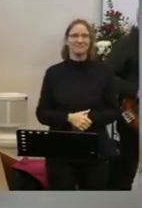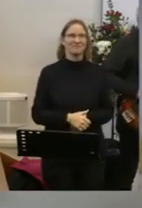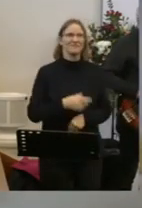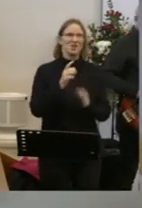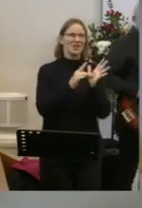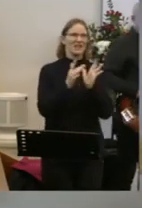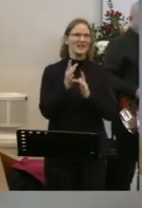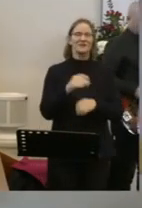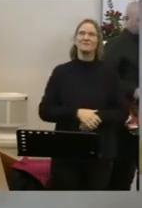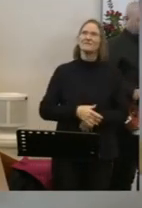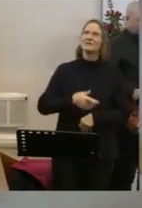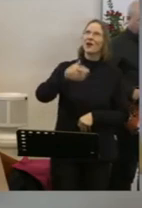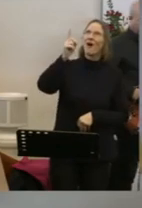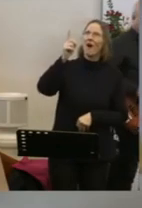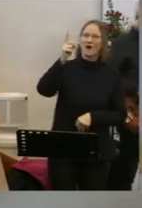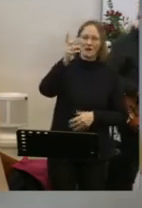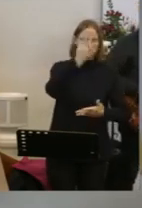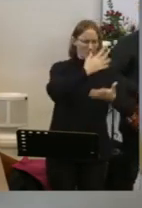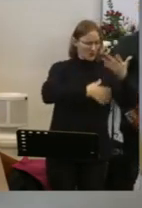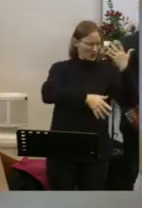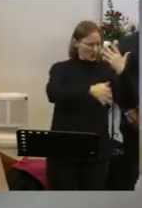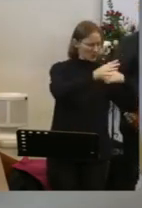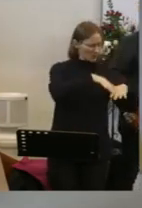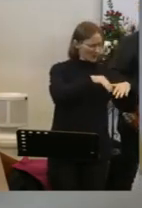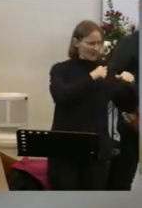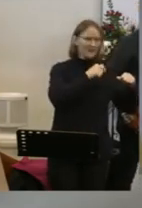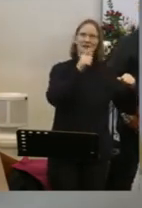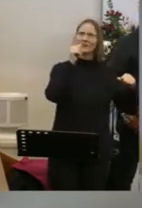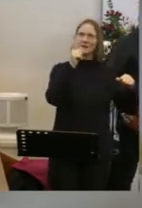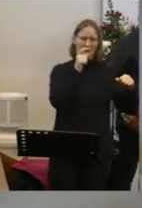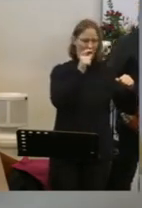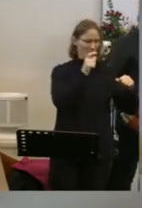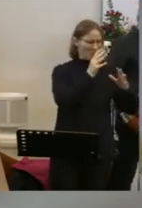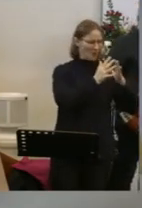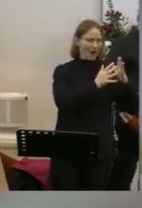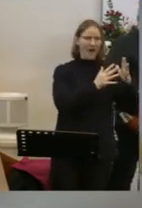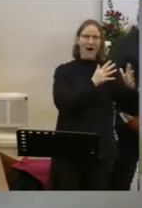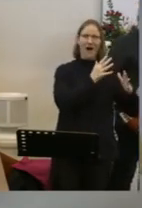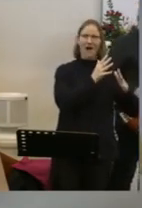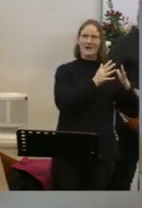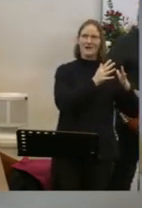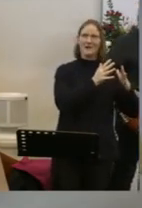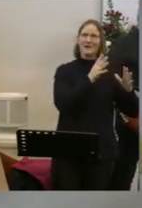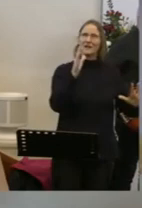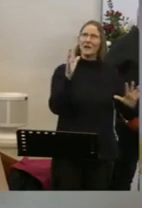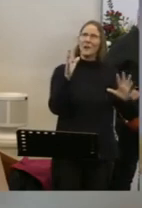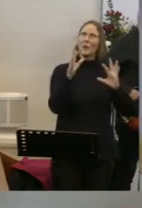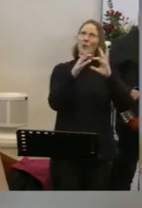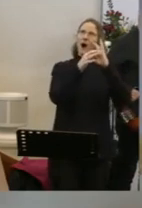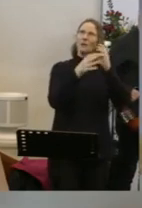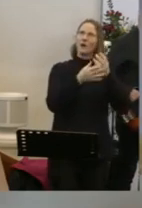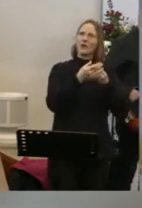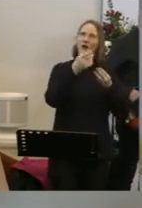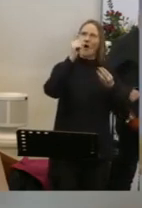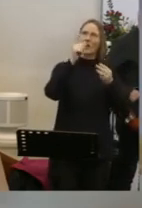You were the word at the beginning One with